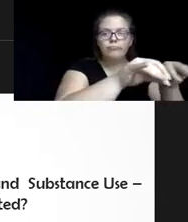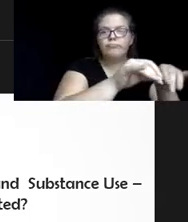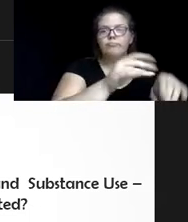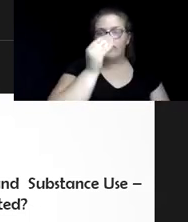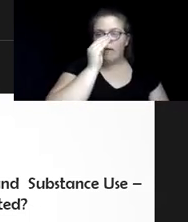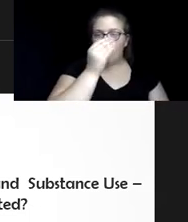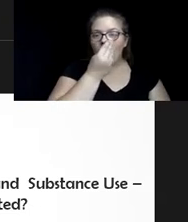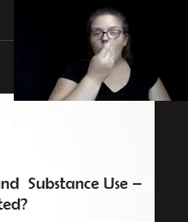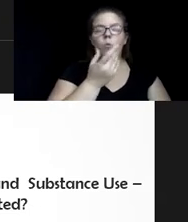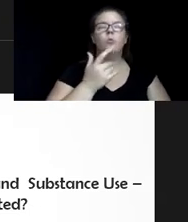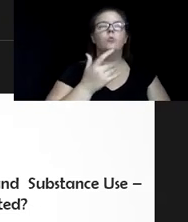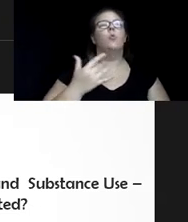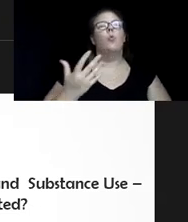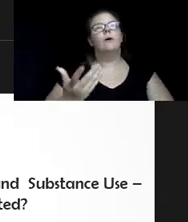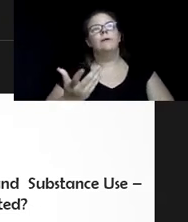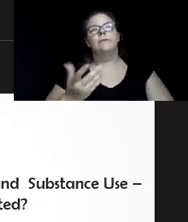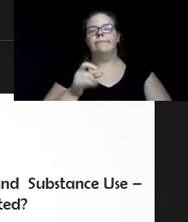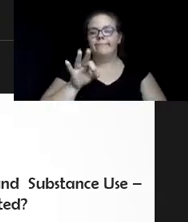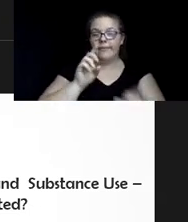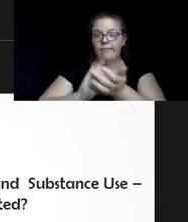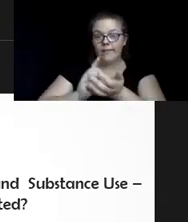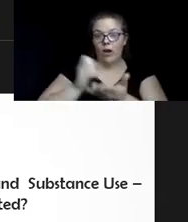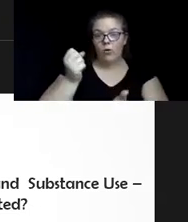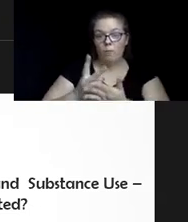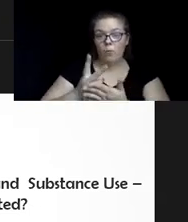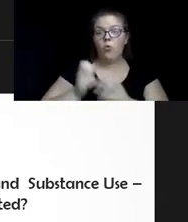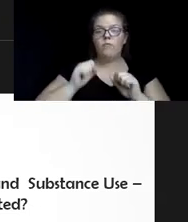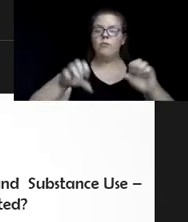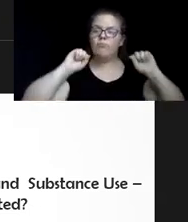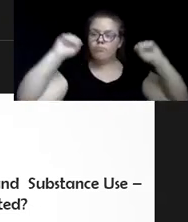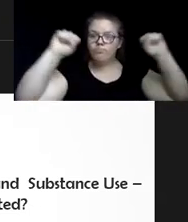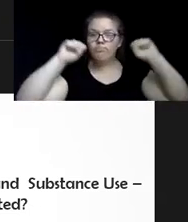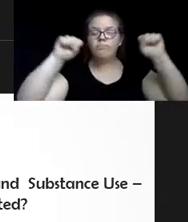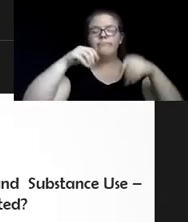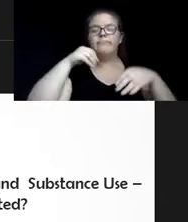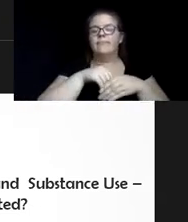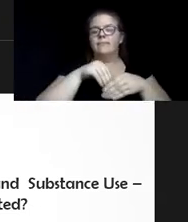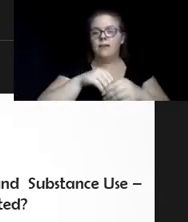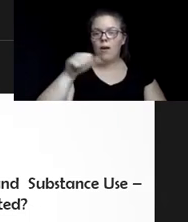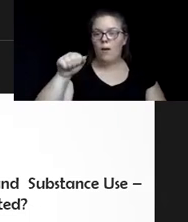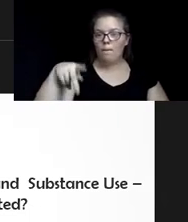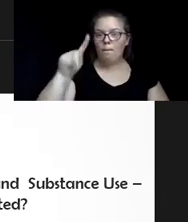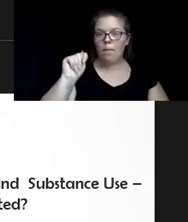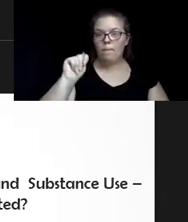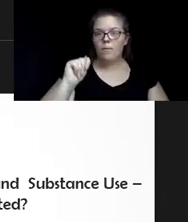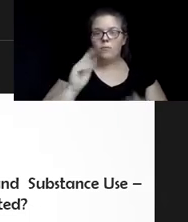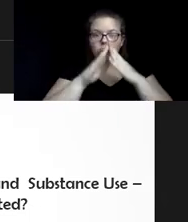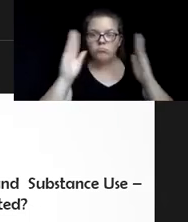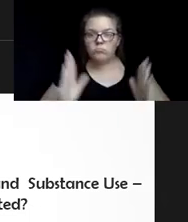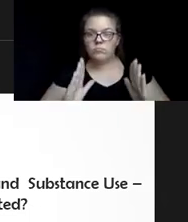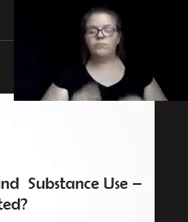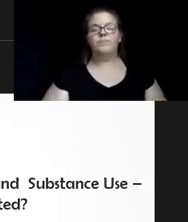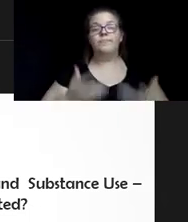with a, you know, if it was okay with their doctor, they could do some exercises in their apartment or their house. And then we talked about how